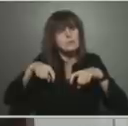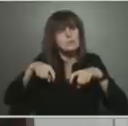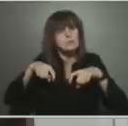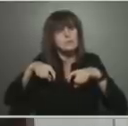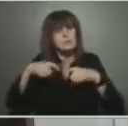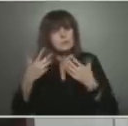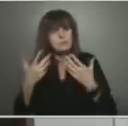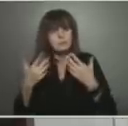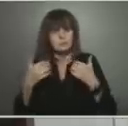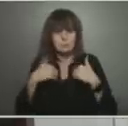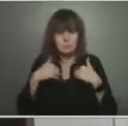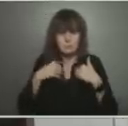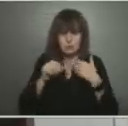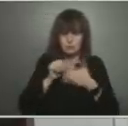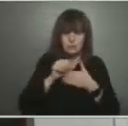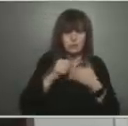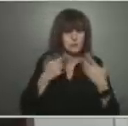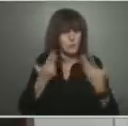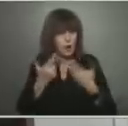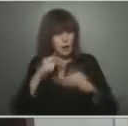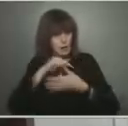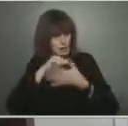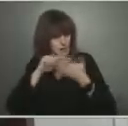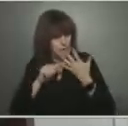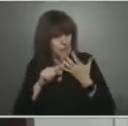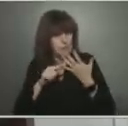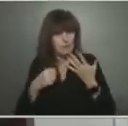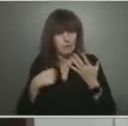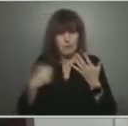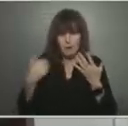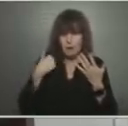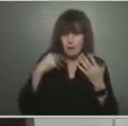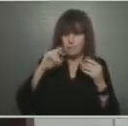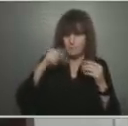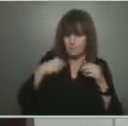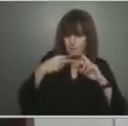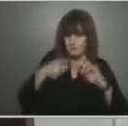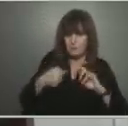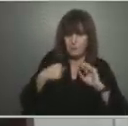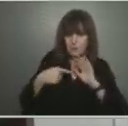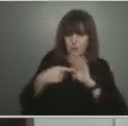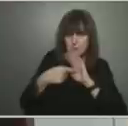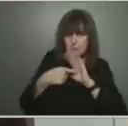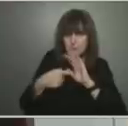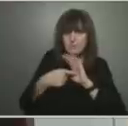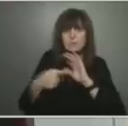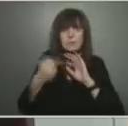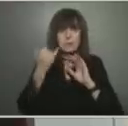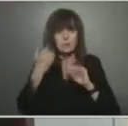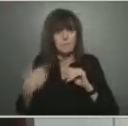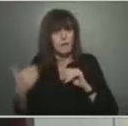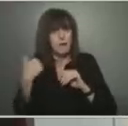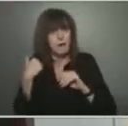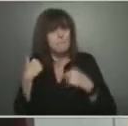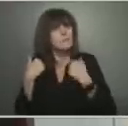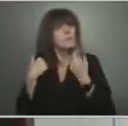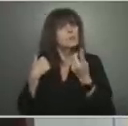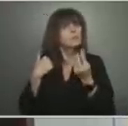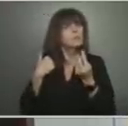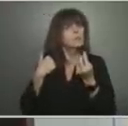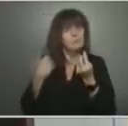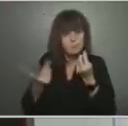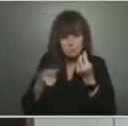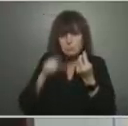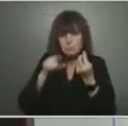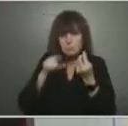basis. If you've got symptoms of COVID-19, we've got instructions on Ontario.ca of how to monitor and care for yourself and when to seek